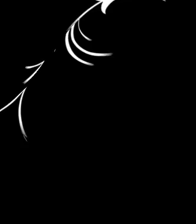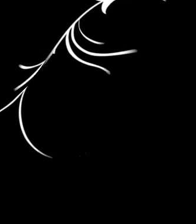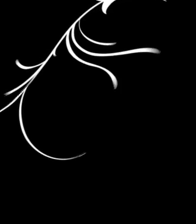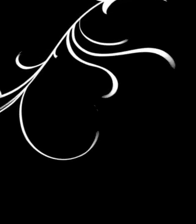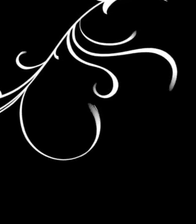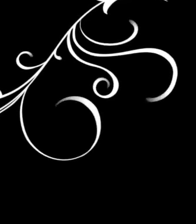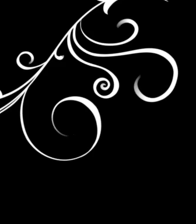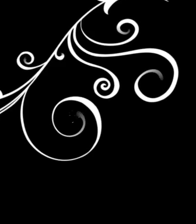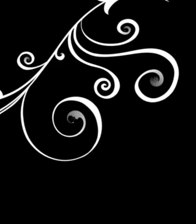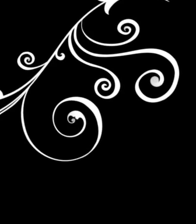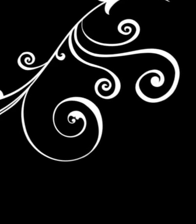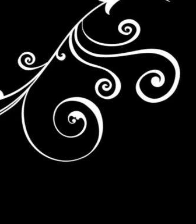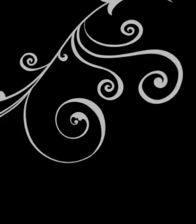Thank you. All these questions go to me. you.